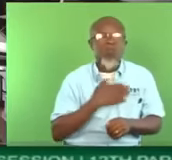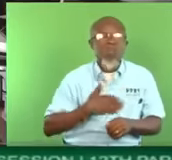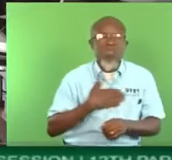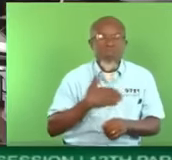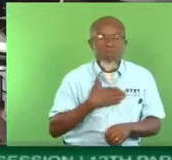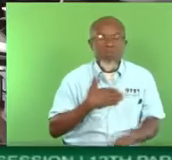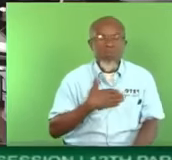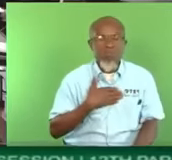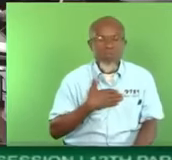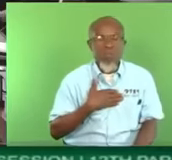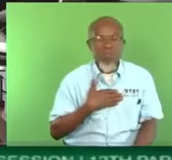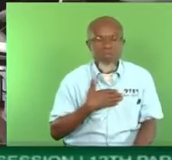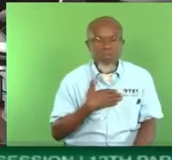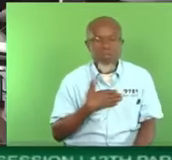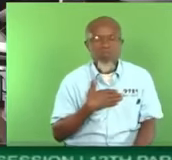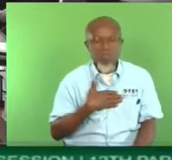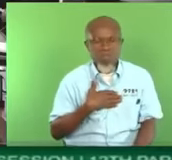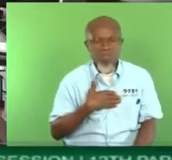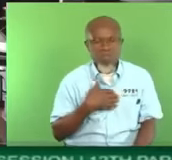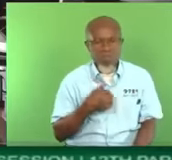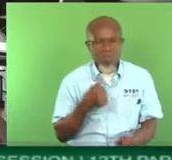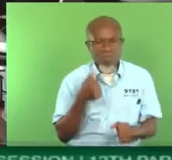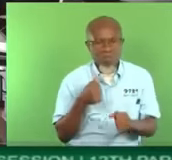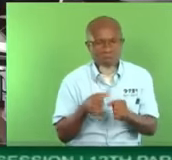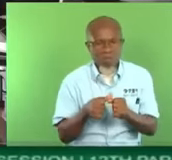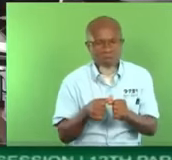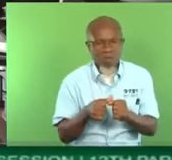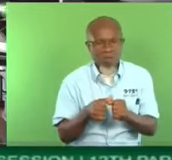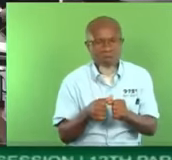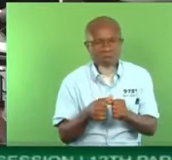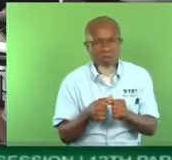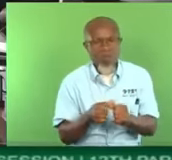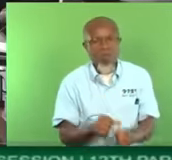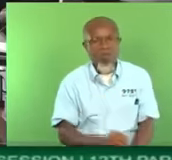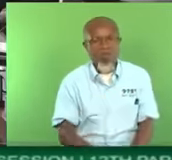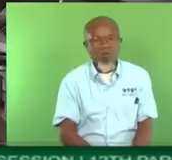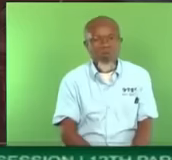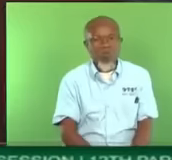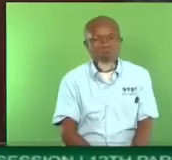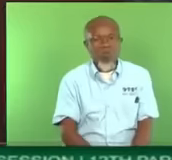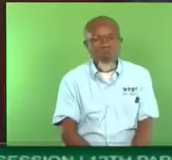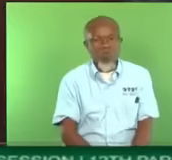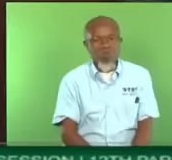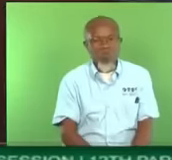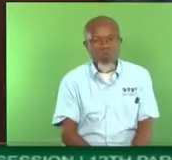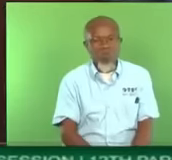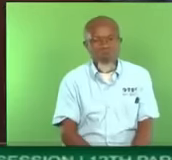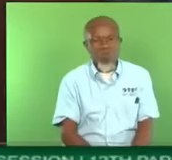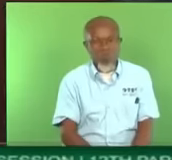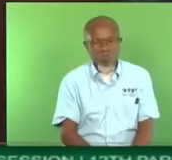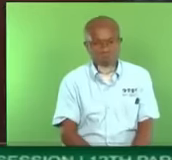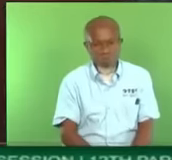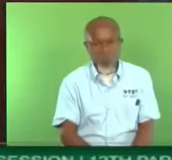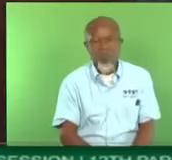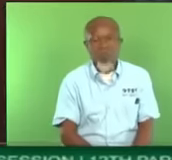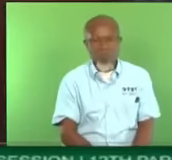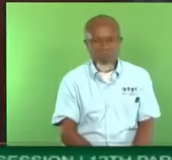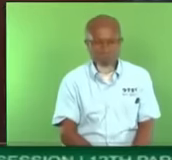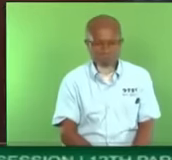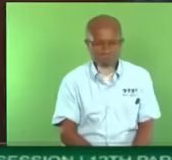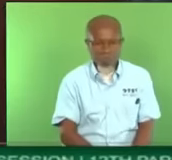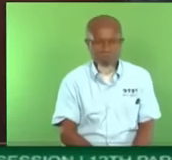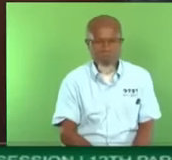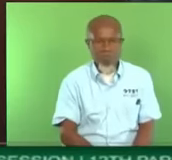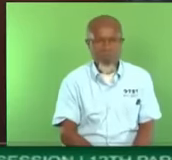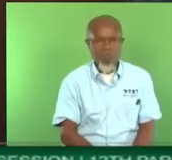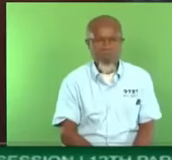I was referring to another Synanon in San Fernando, Barry Synanon. The townhouse blocks that will require some improvement work below